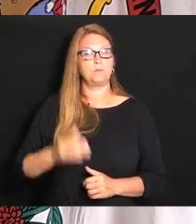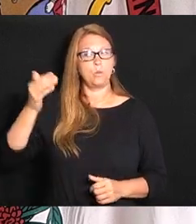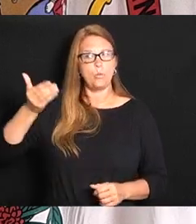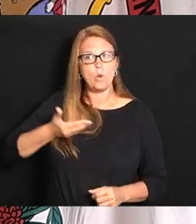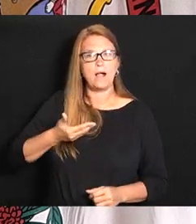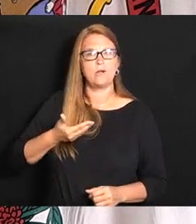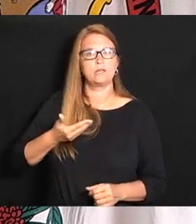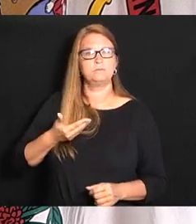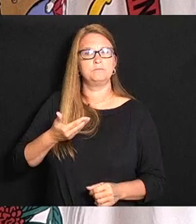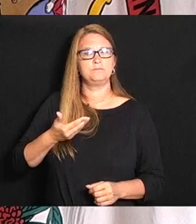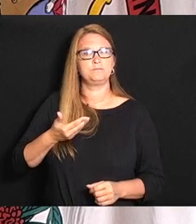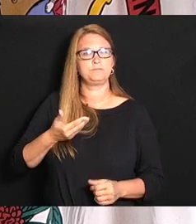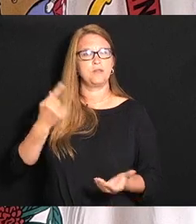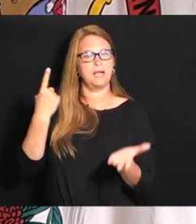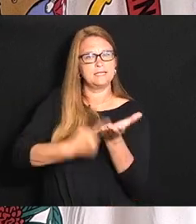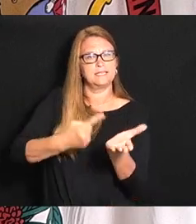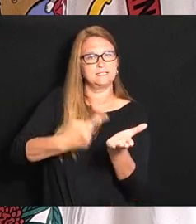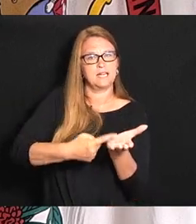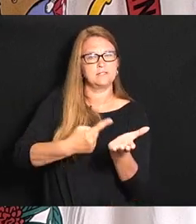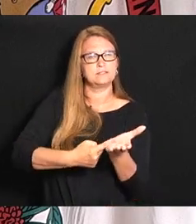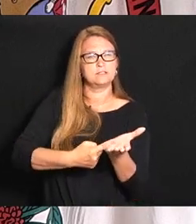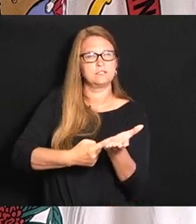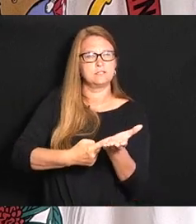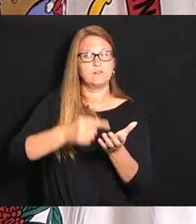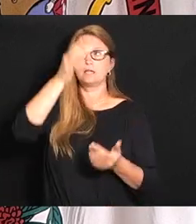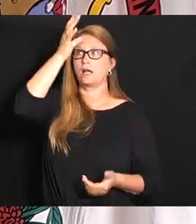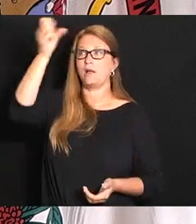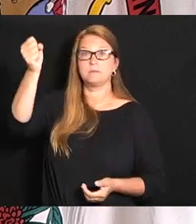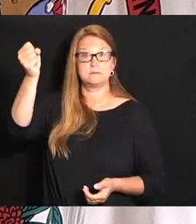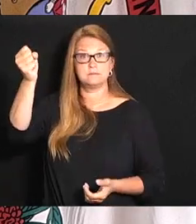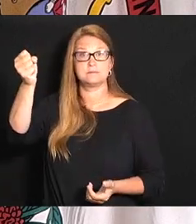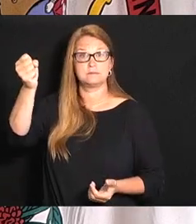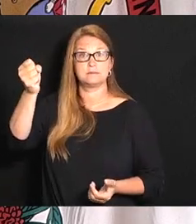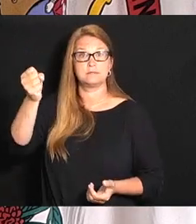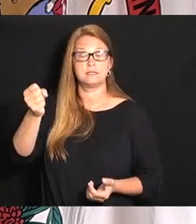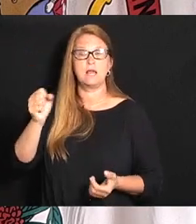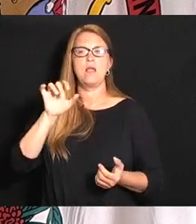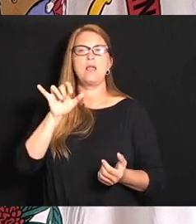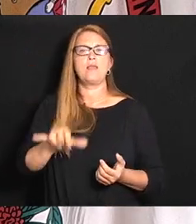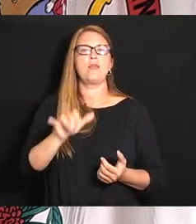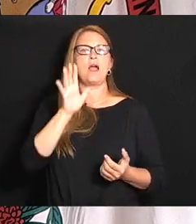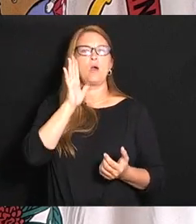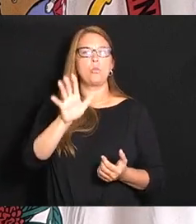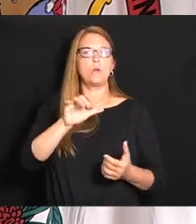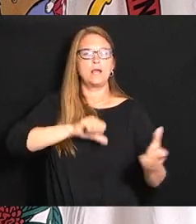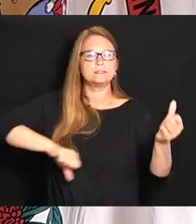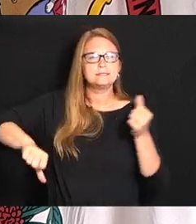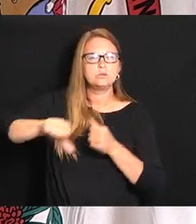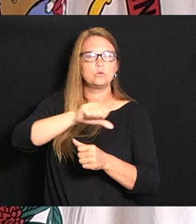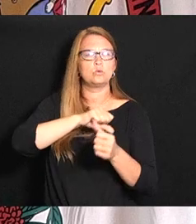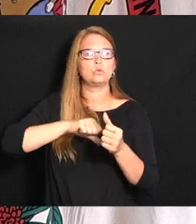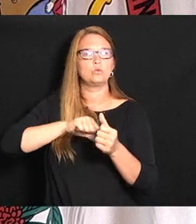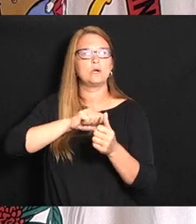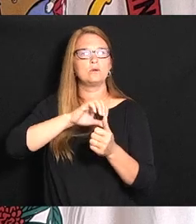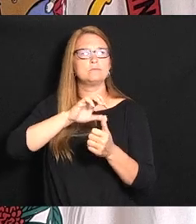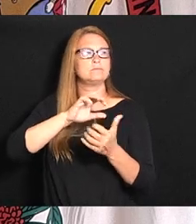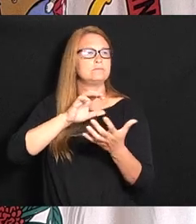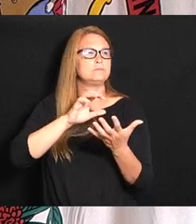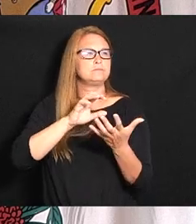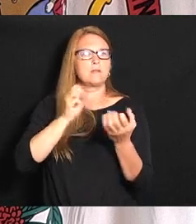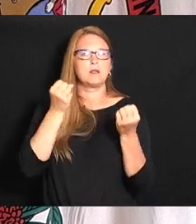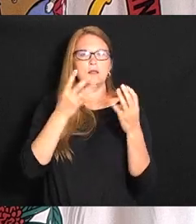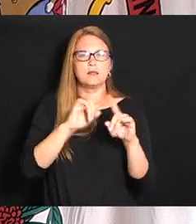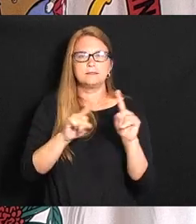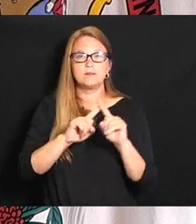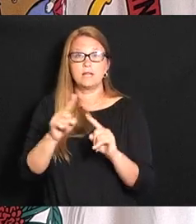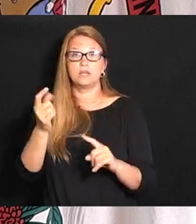an overall discussion of logic a discussion that would center around lots and lots of different things from the standpoint of